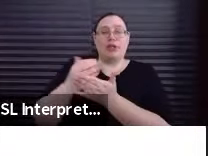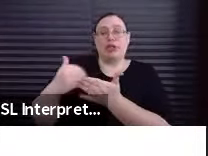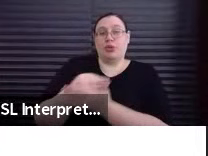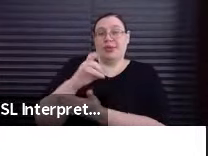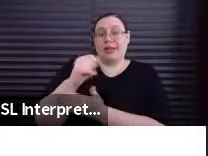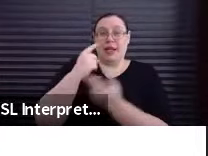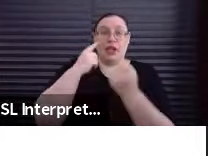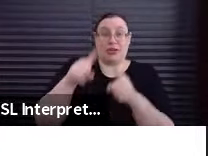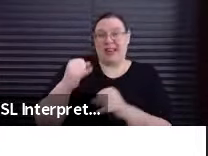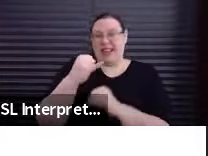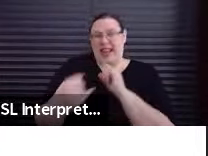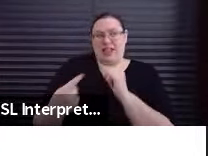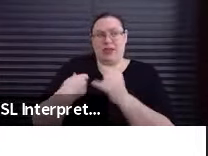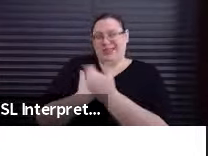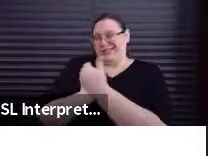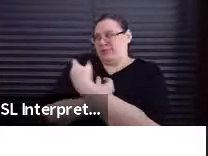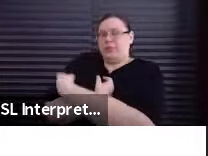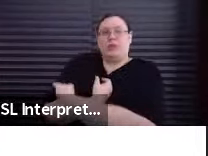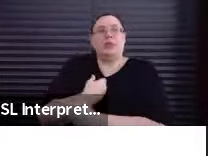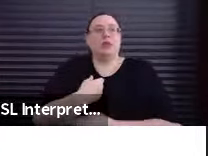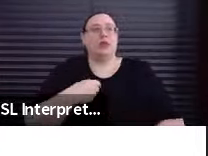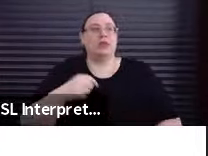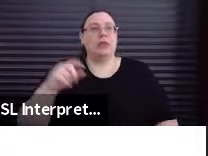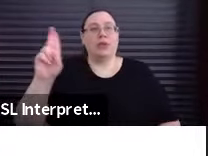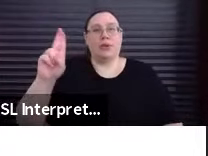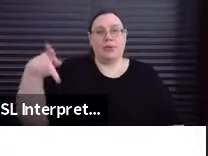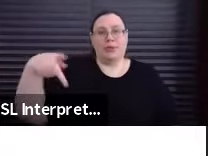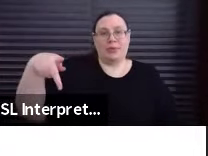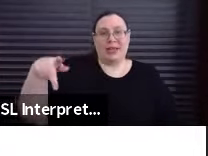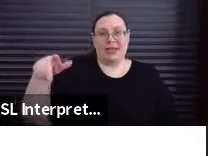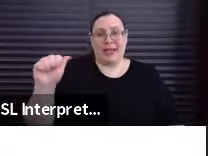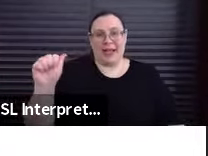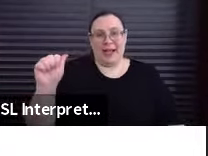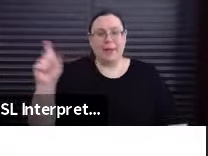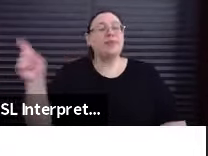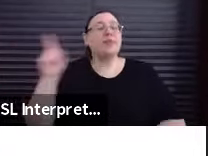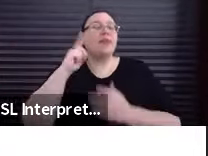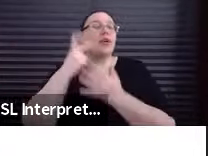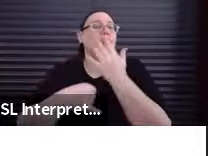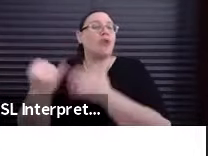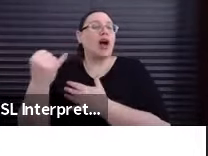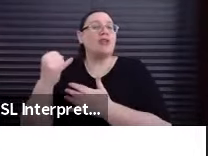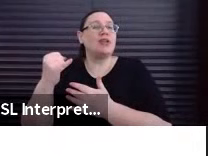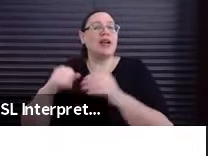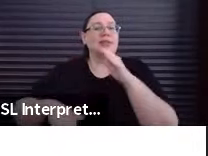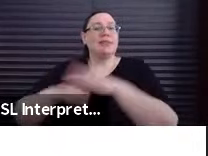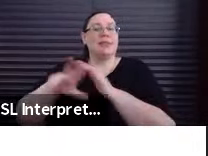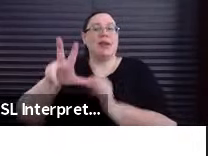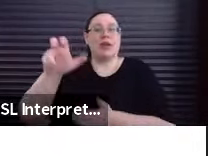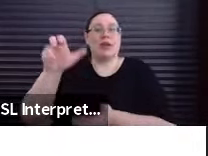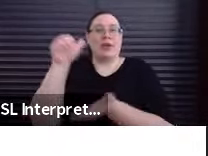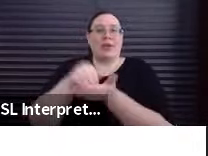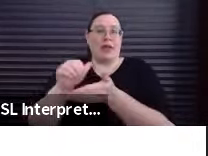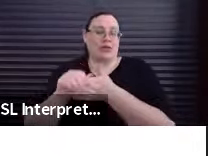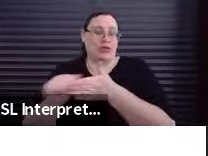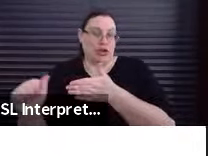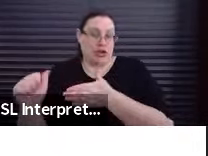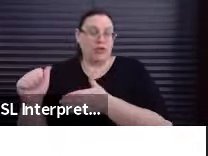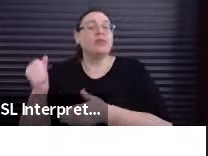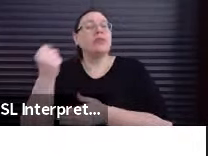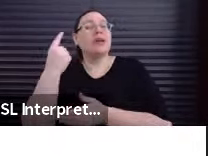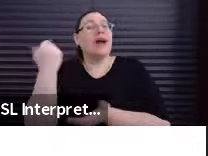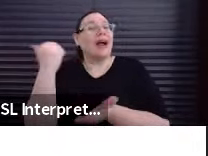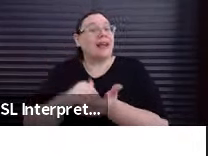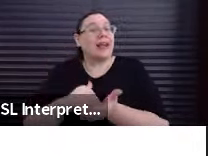And finally, we have the ultra-low-budget project agreement. This is for projects budgeted at $300,000 or less. Again, this is for